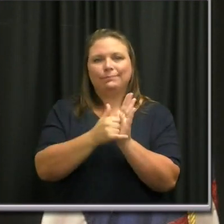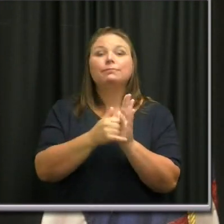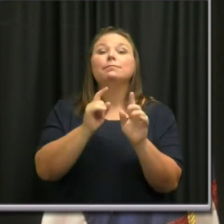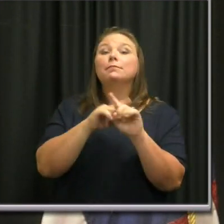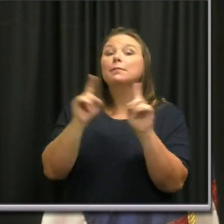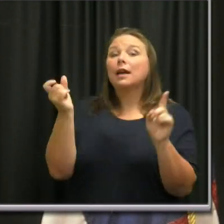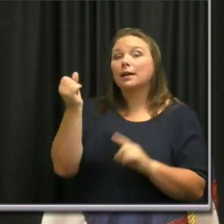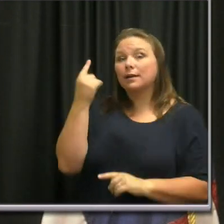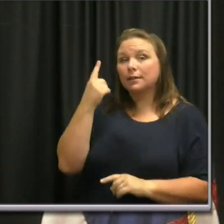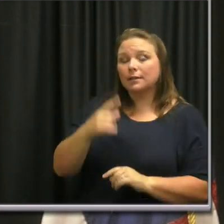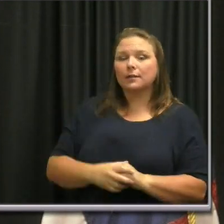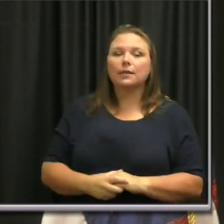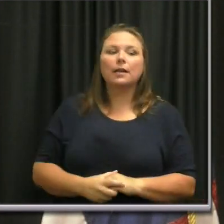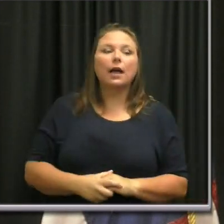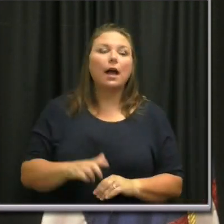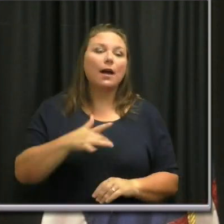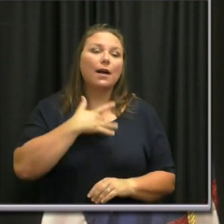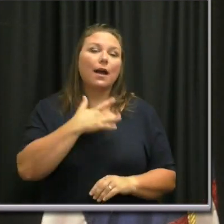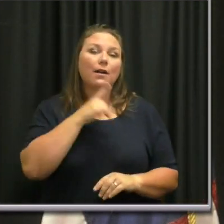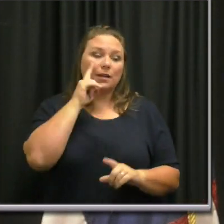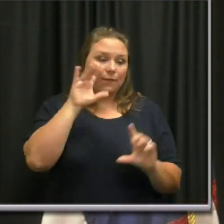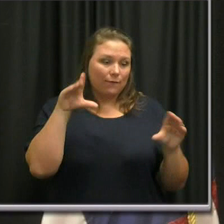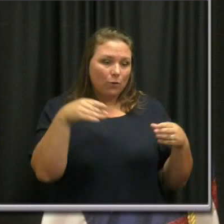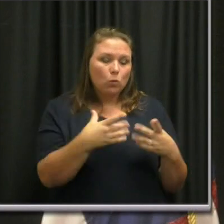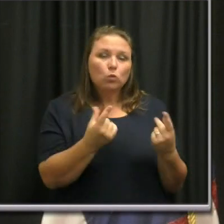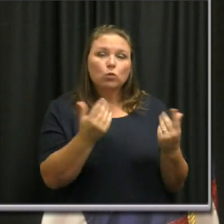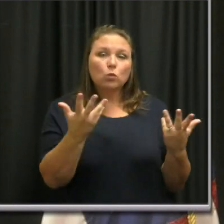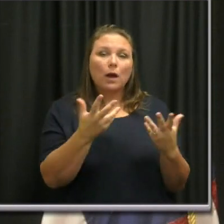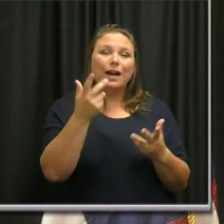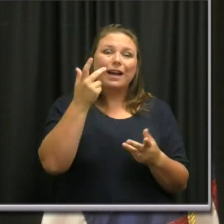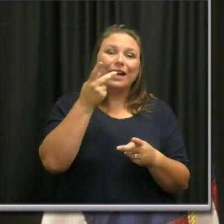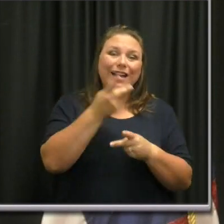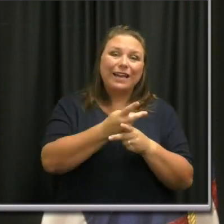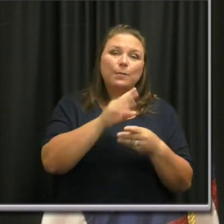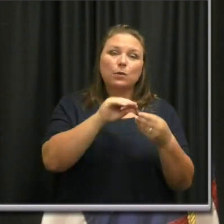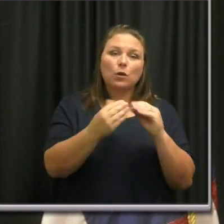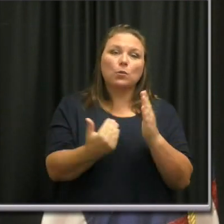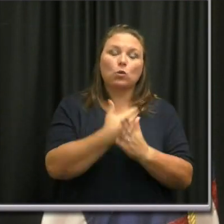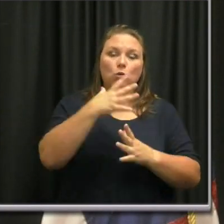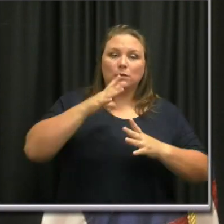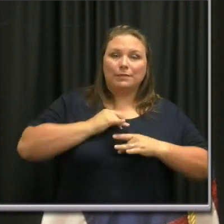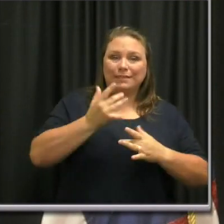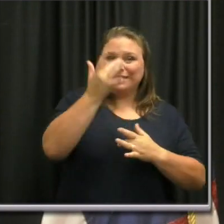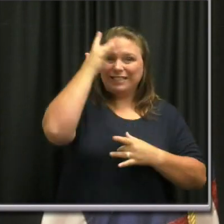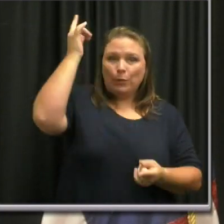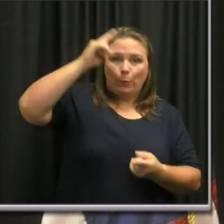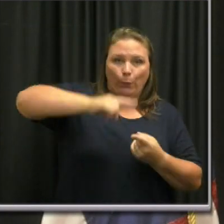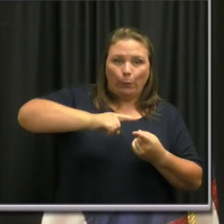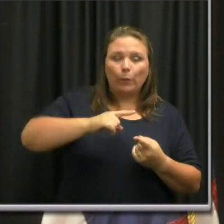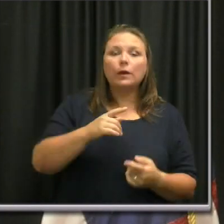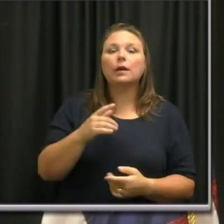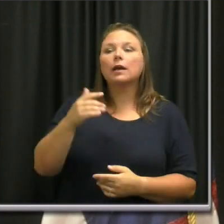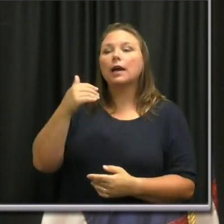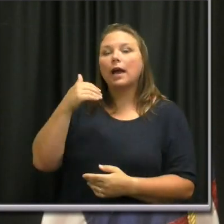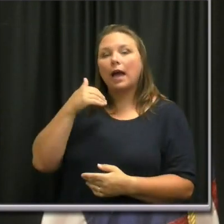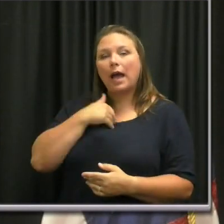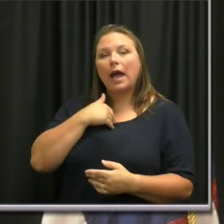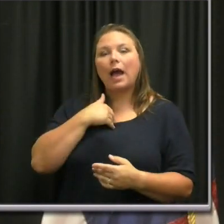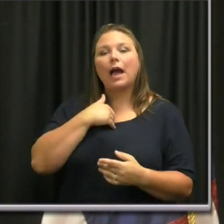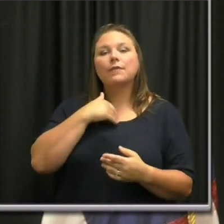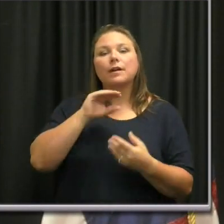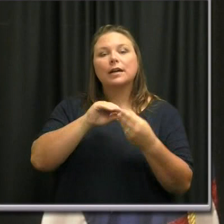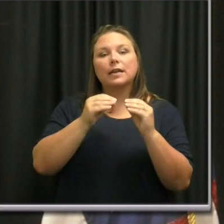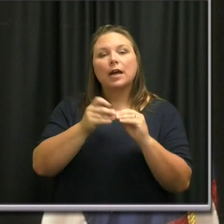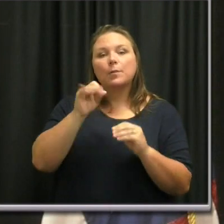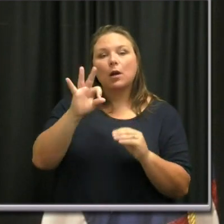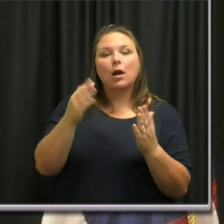However, what I think we need to focus on is bringing the number of new cases down. There's a metric number of new cases per 100,000